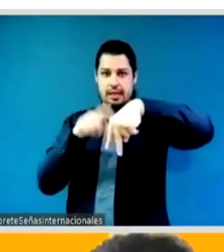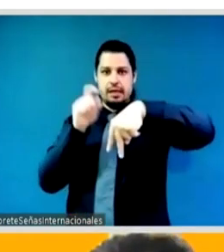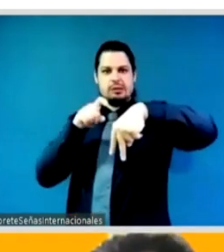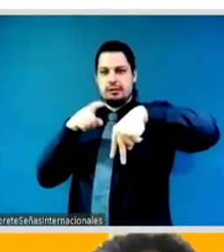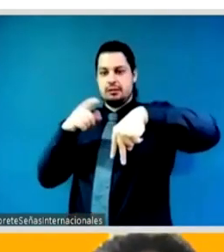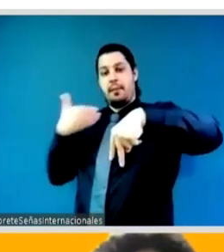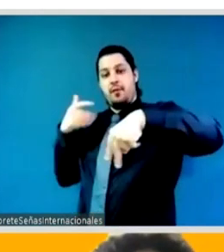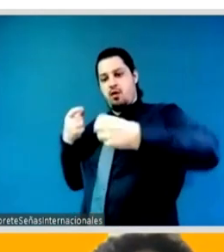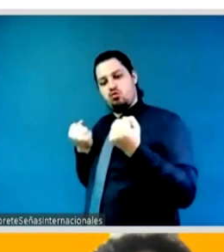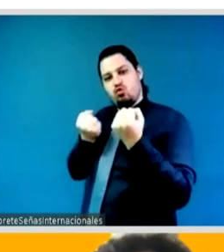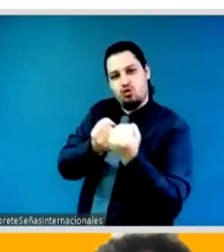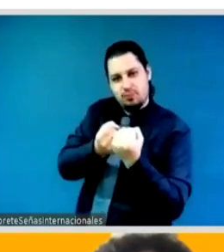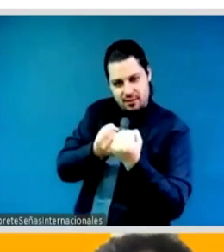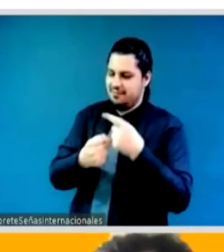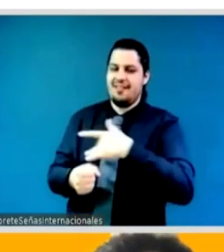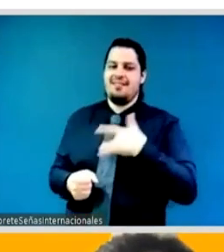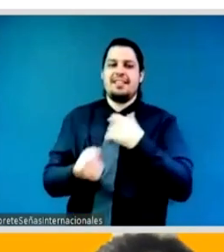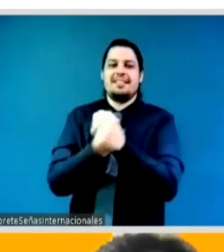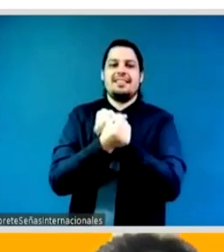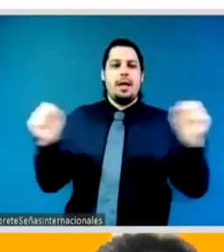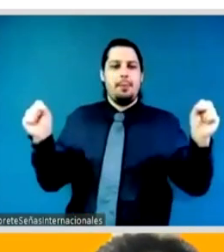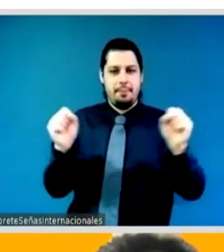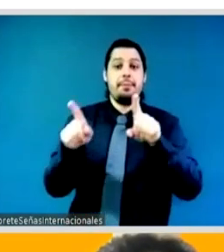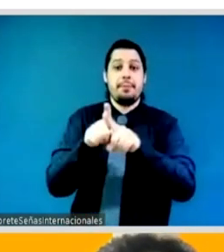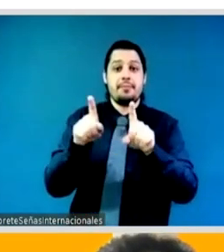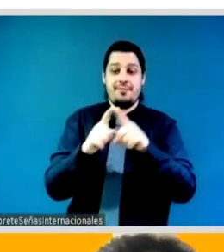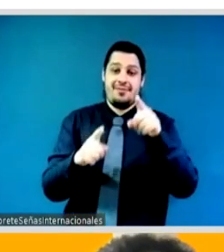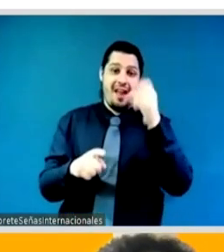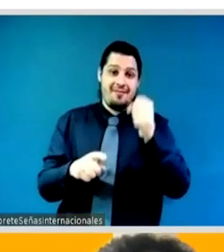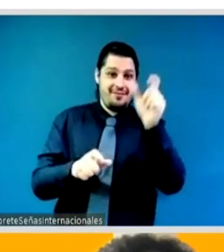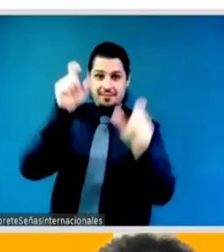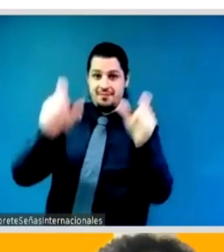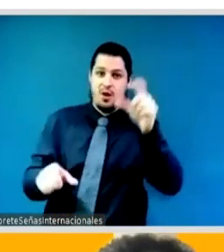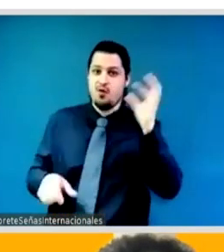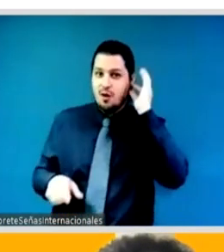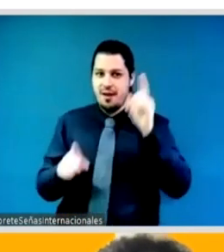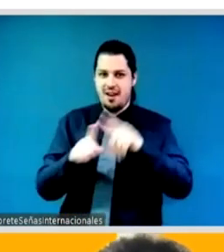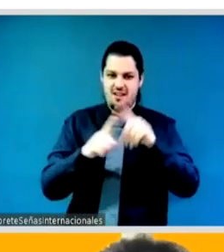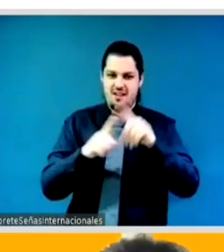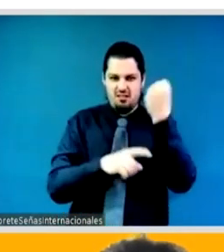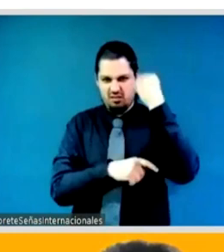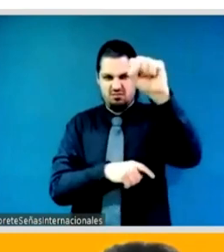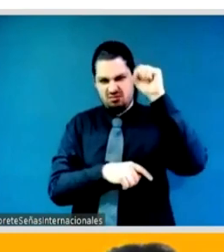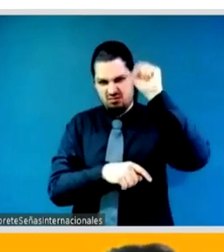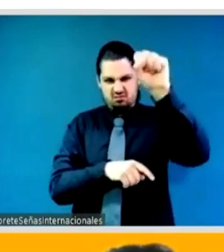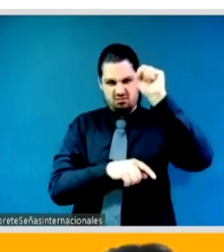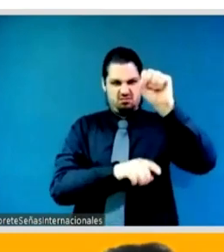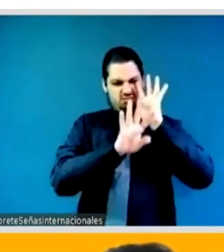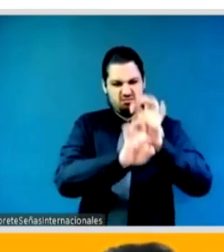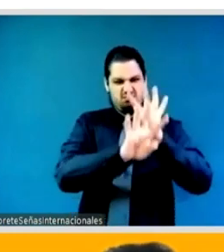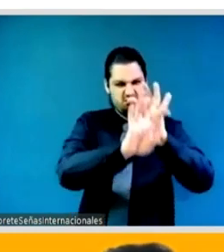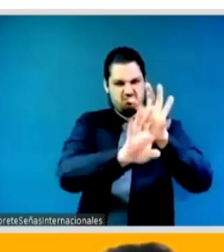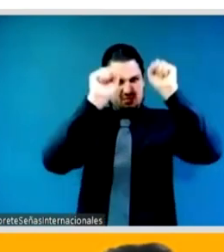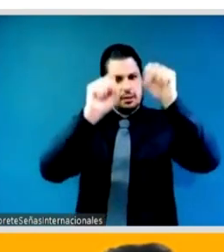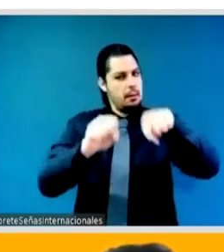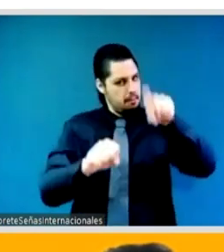movements um another example um you know organizations from all sectors such as national human